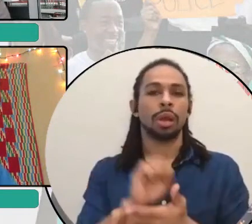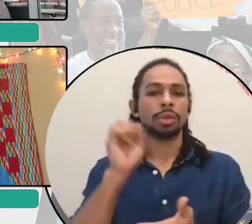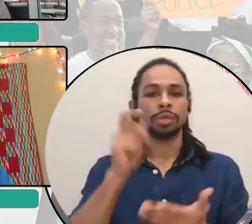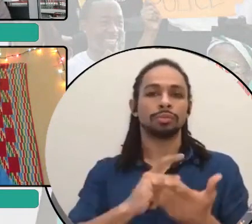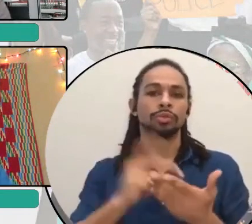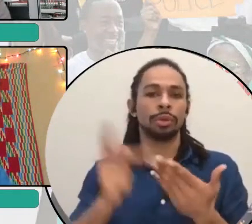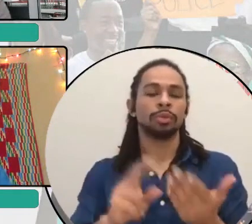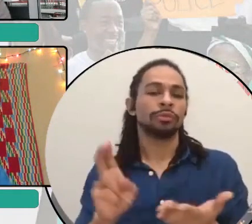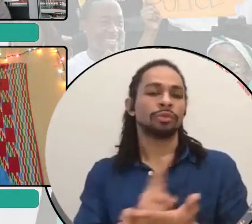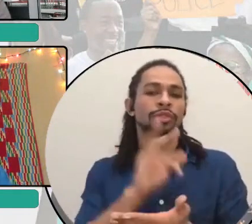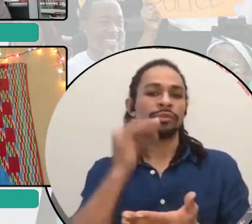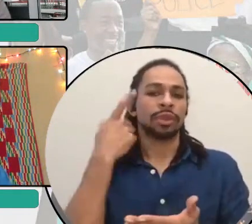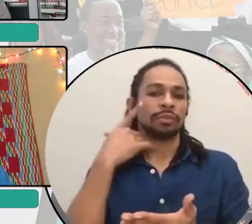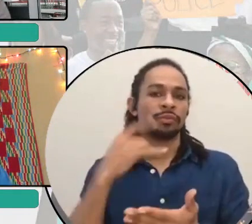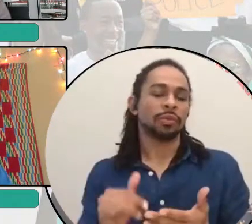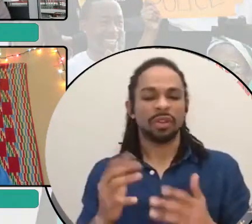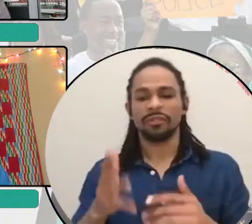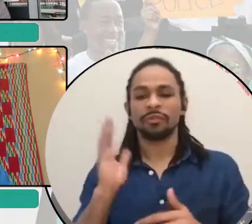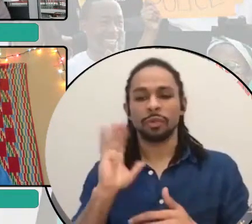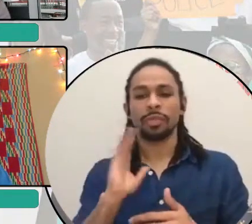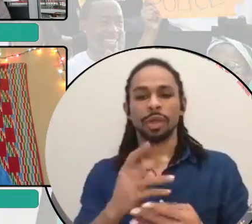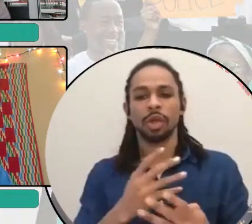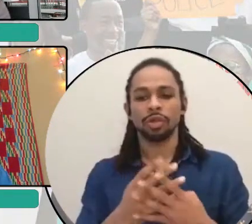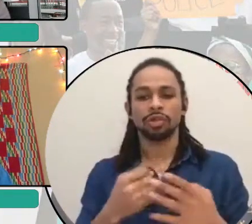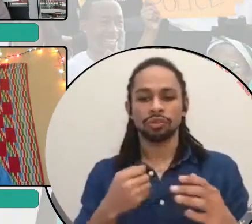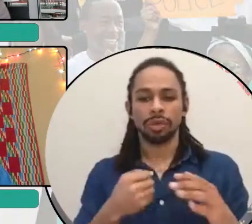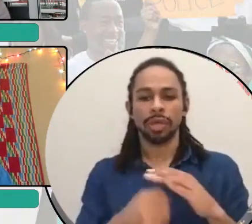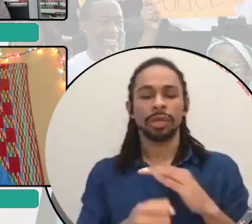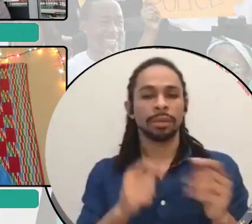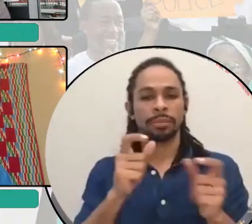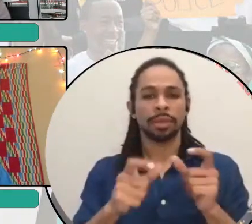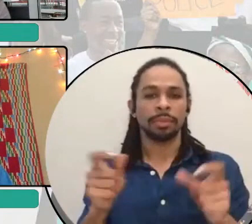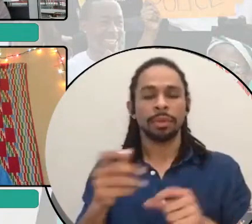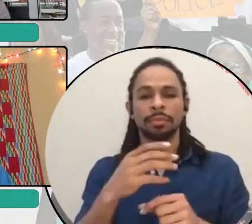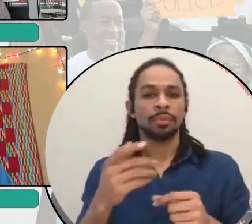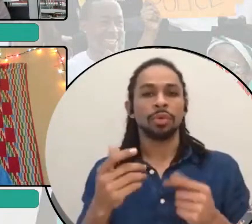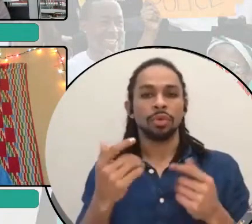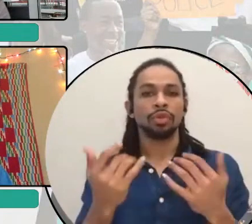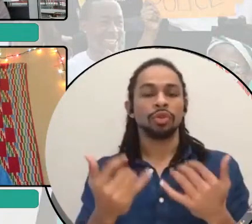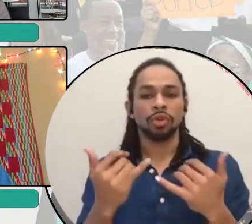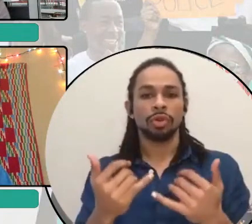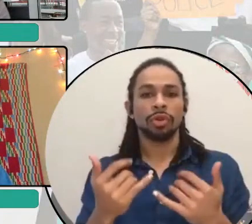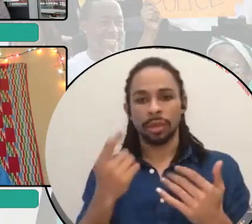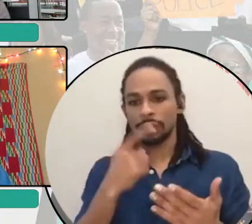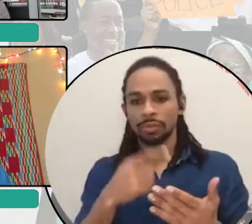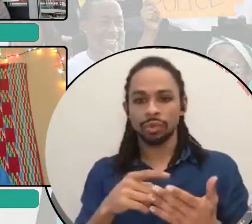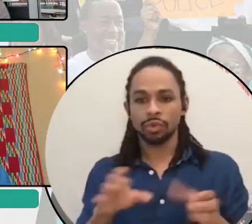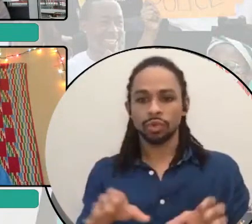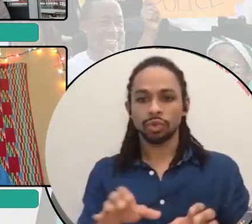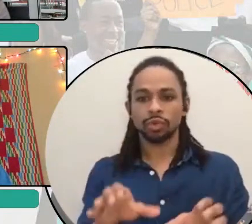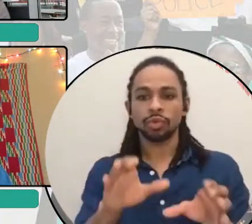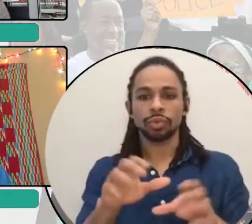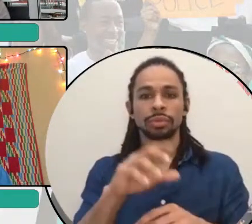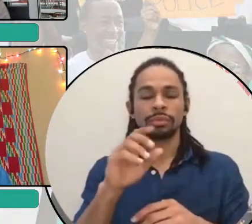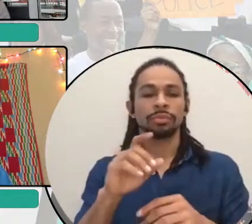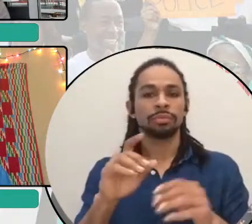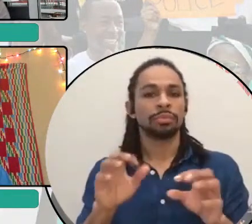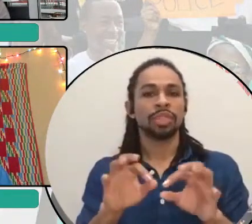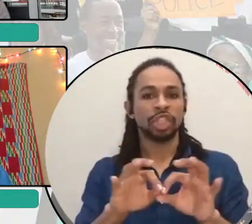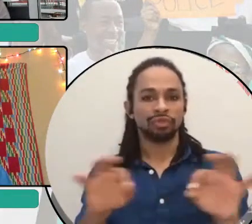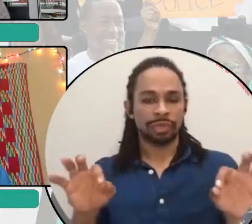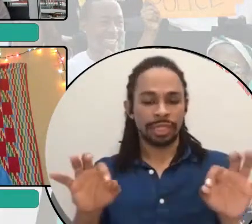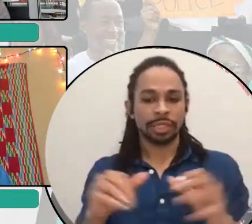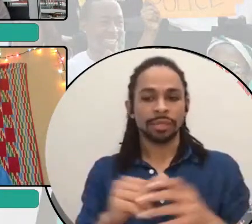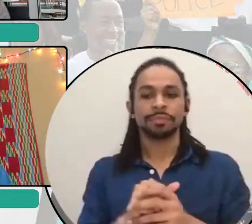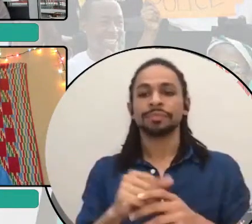formerly incarcerated folks currently, um, doing degrees, uh, on campuses, but also, um, thinking about those who